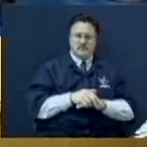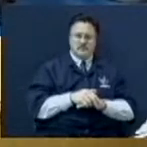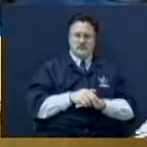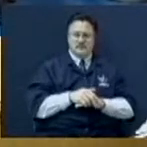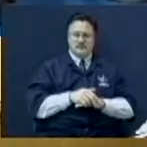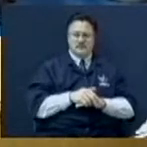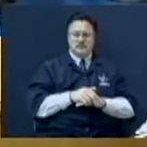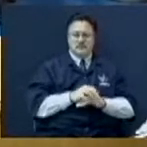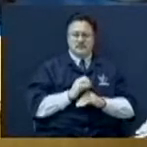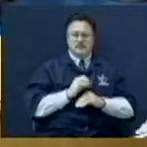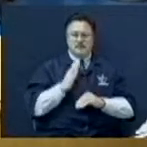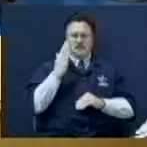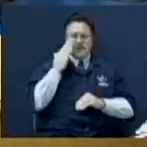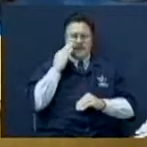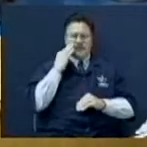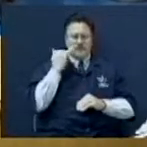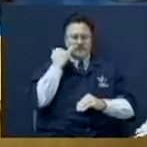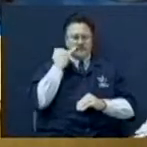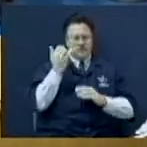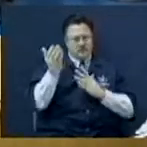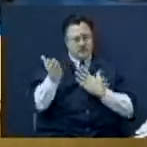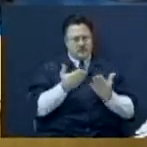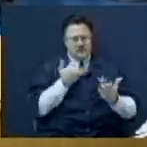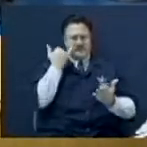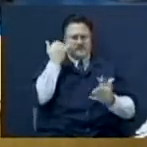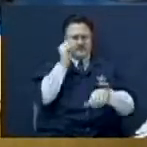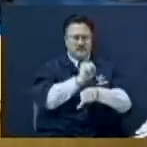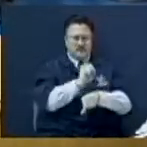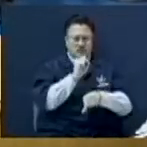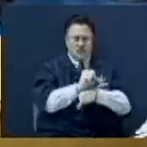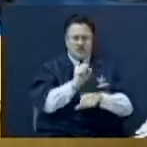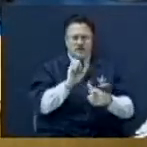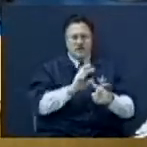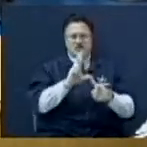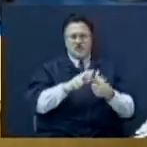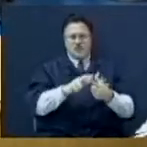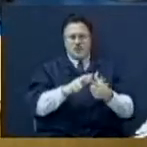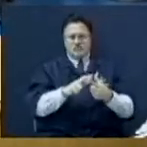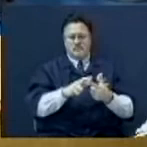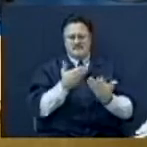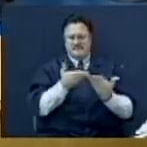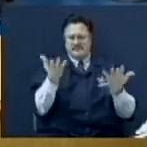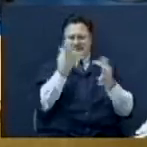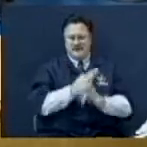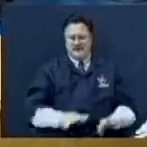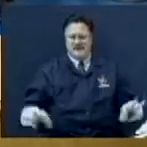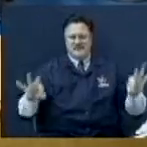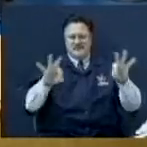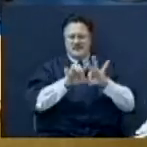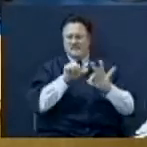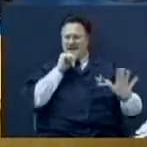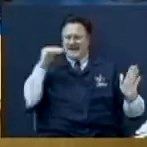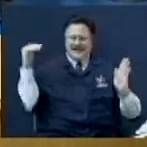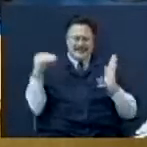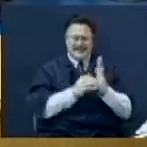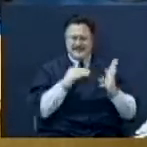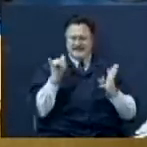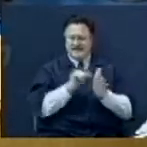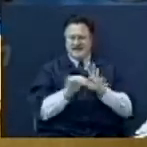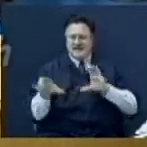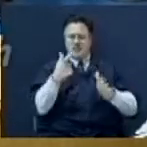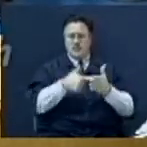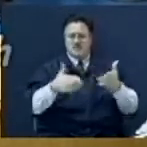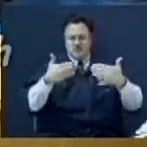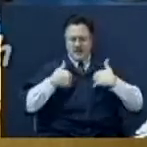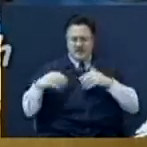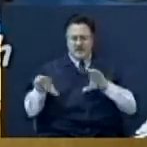I know if you want to try and serve. But not if you're working or have something with your children that's important. I ain't forgetting that. Do what you have to